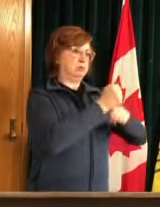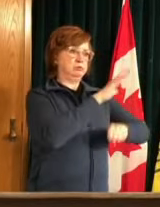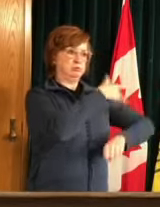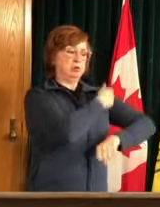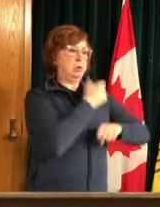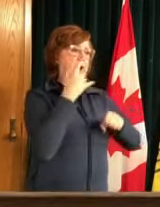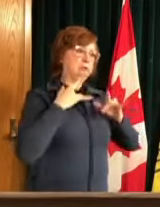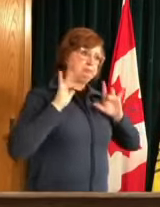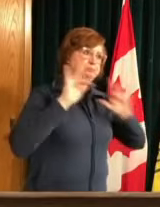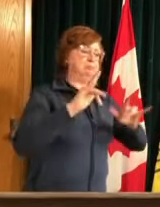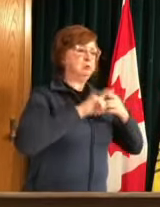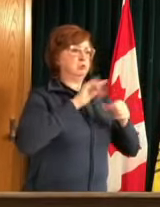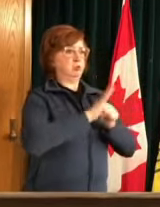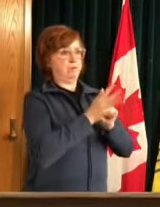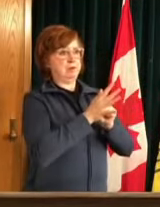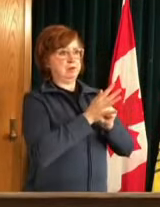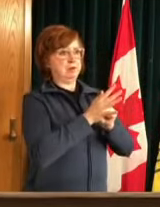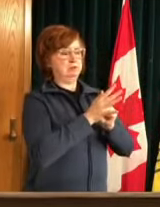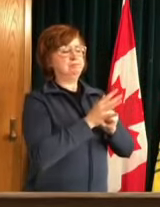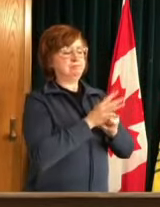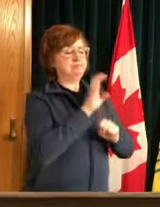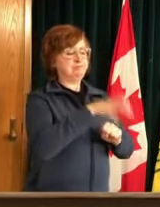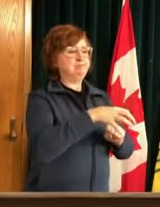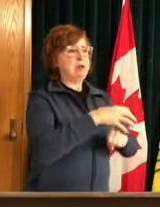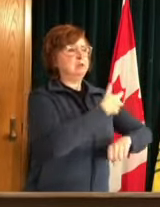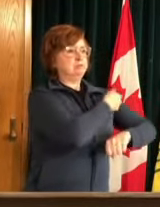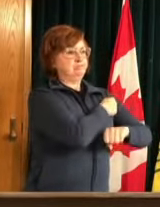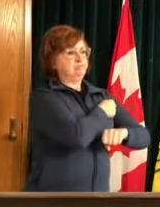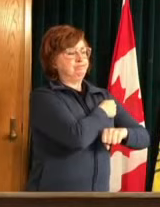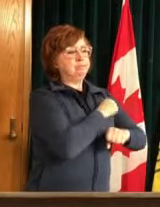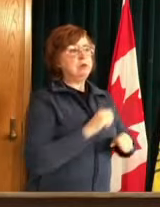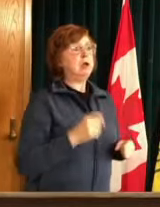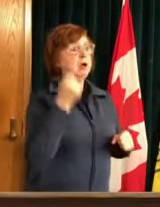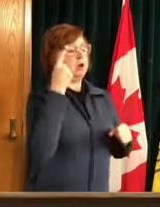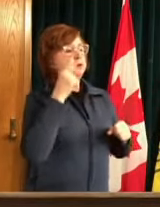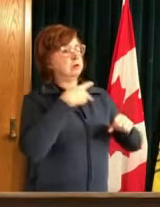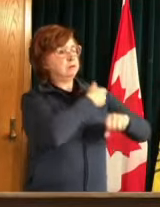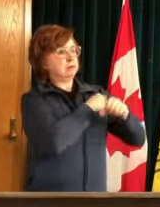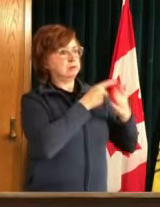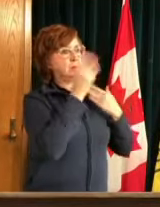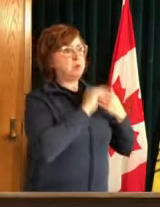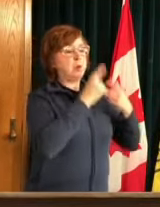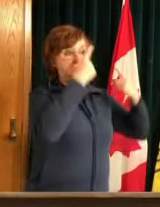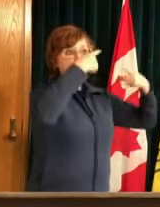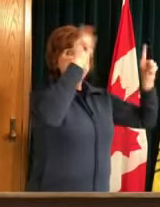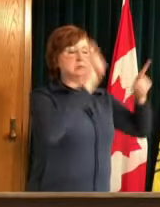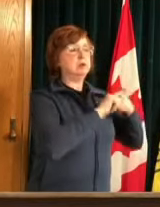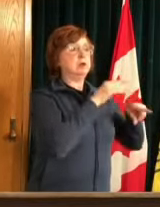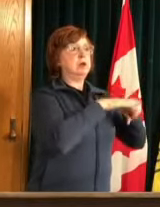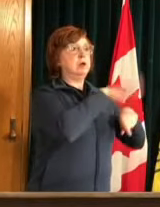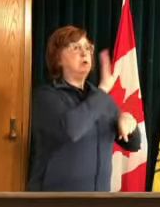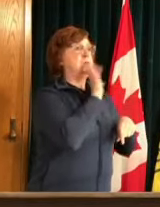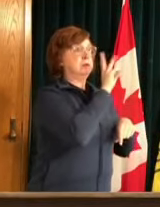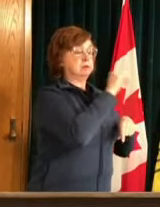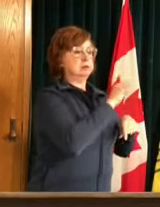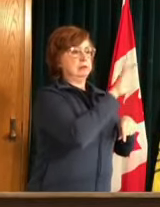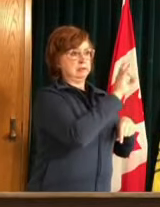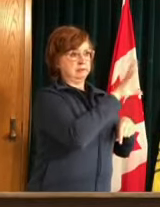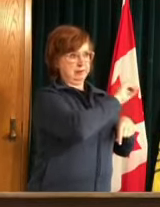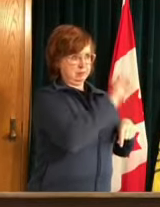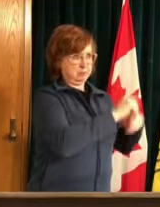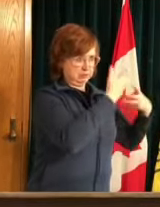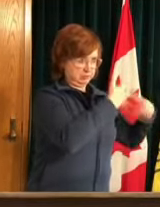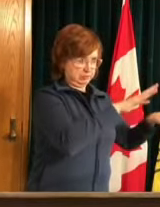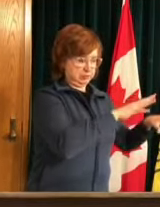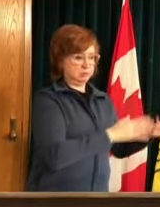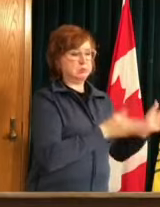program has reached some important milestones yes more than 75% of people over the age of 60 have now been vaccinated